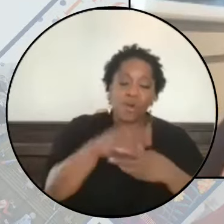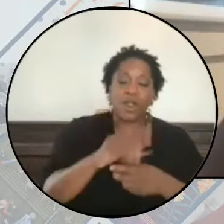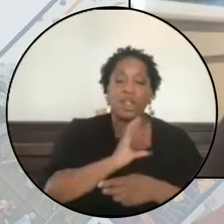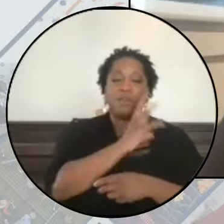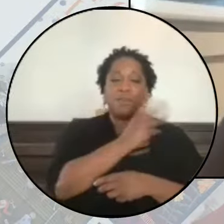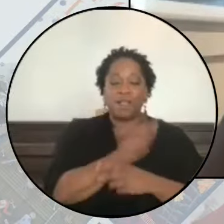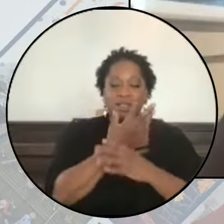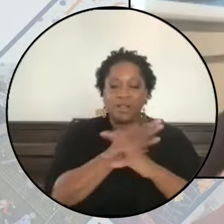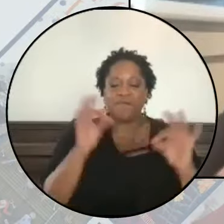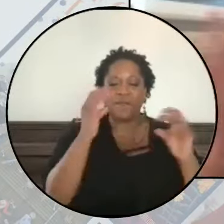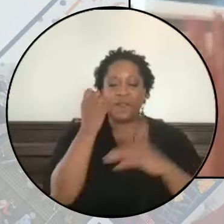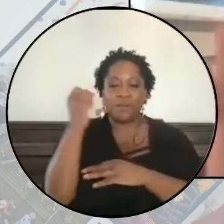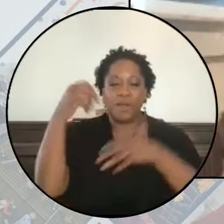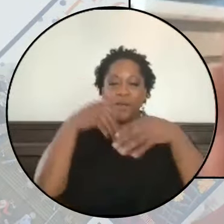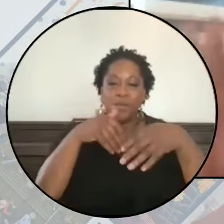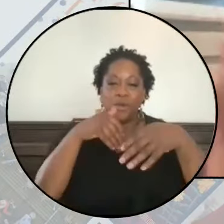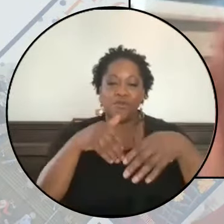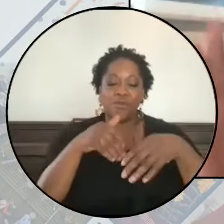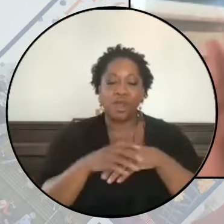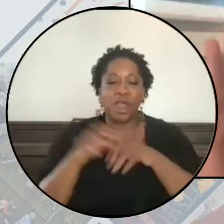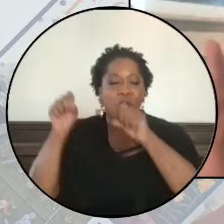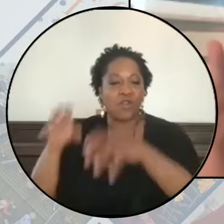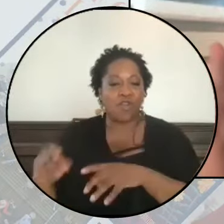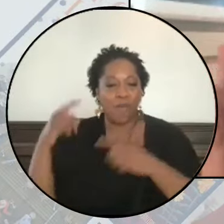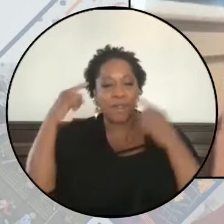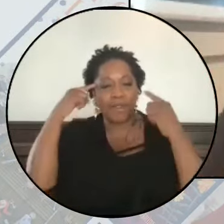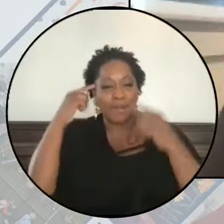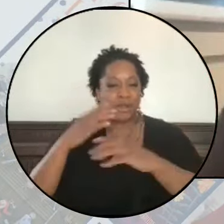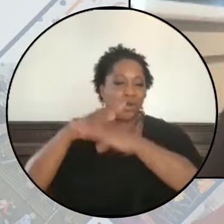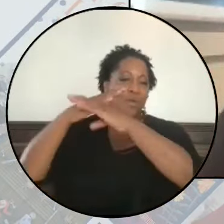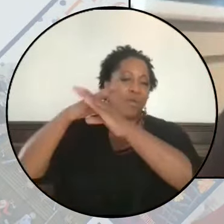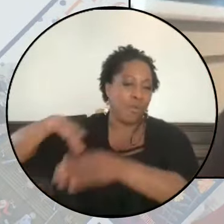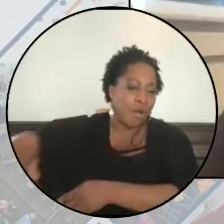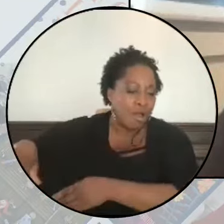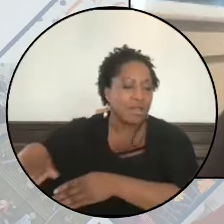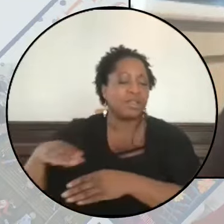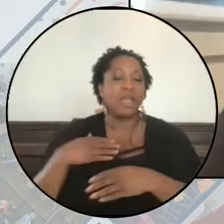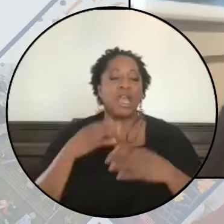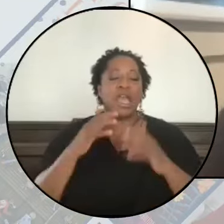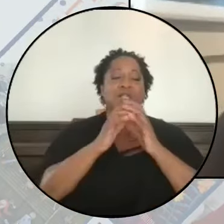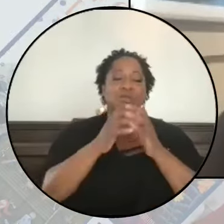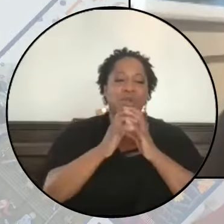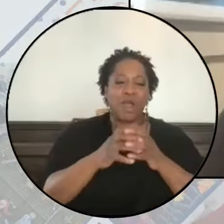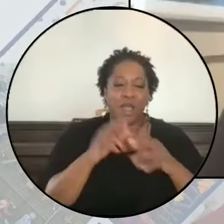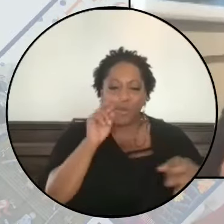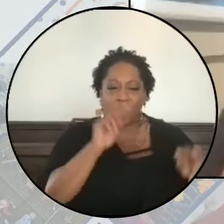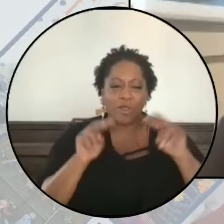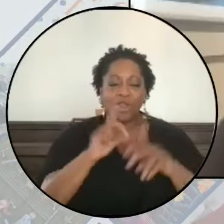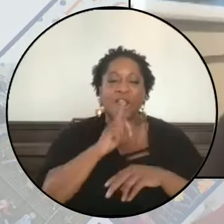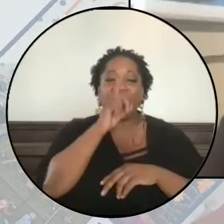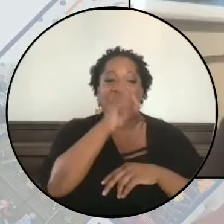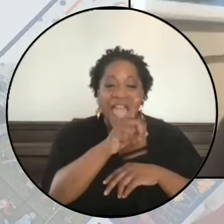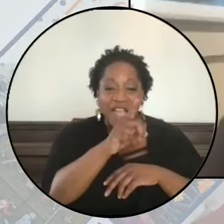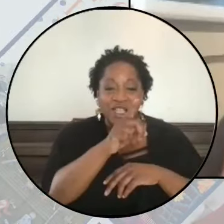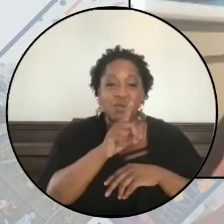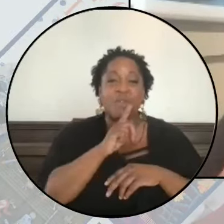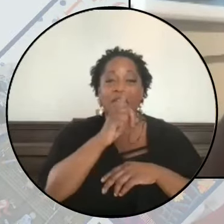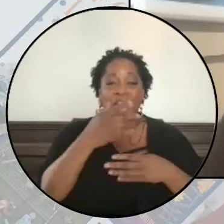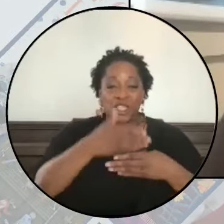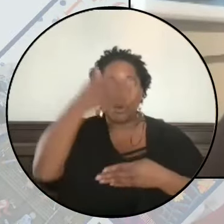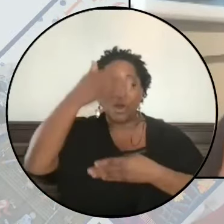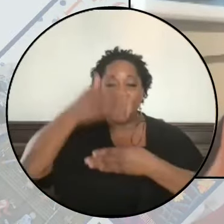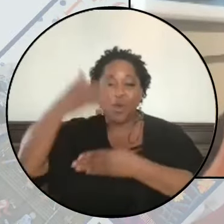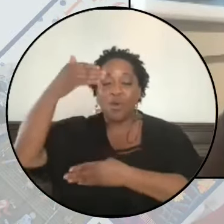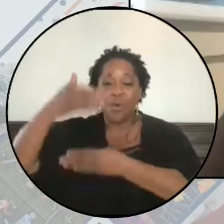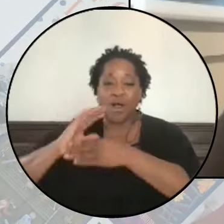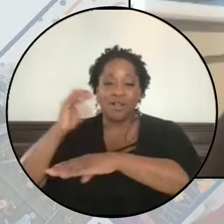freedom movement in this moment are abandoning the mental walls as we grapple and look at the actual, literal walls that